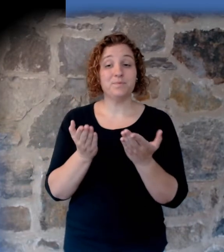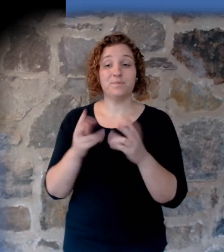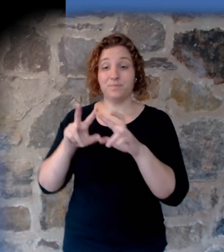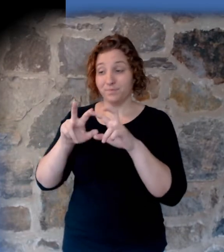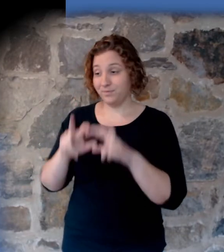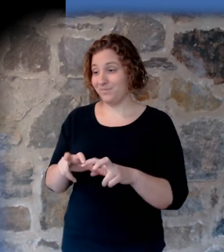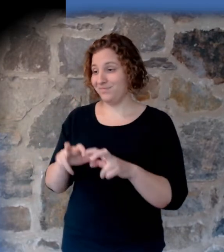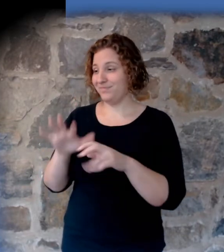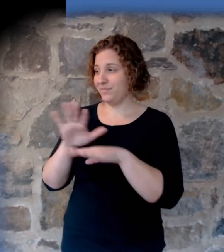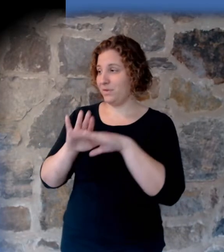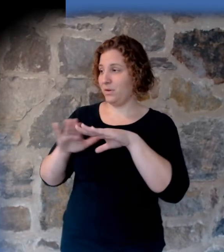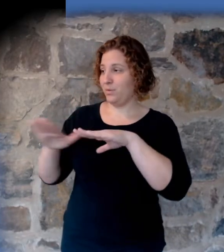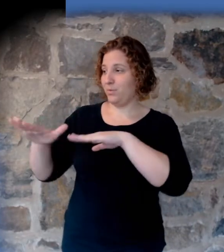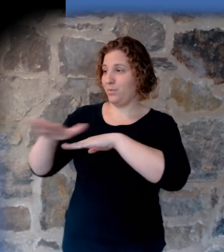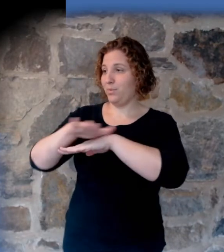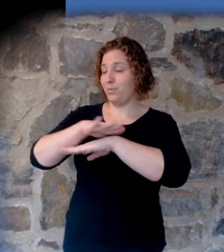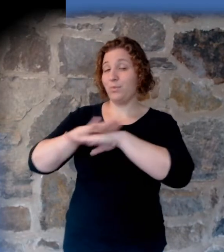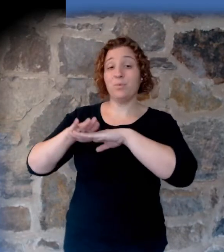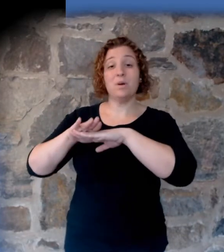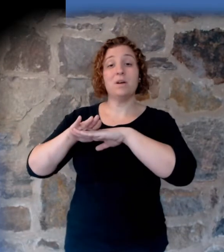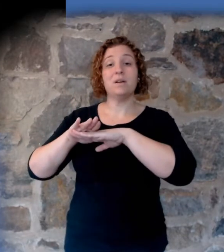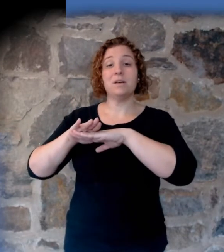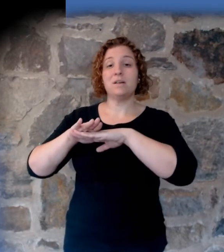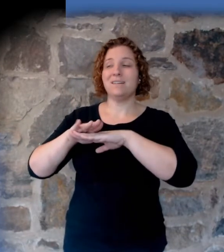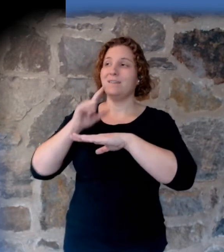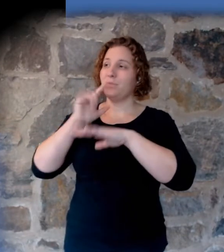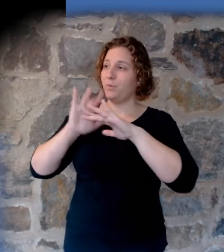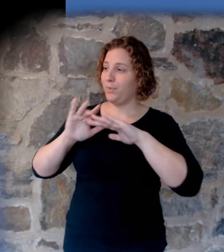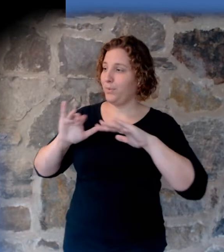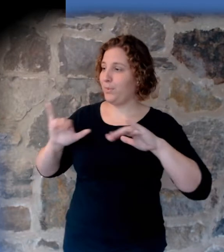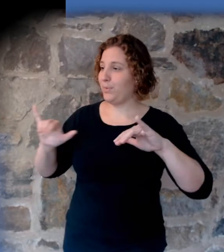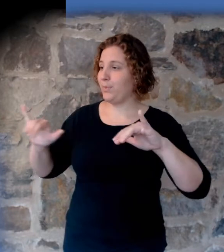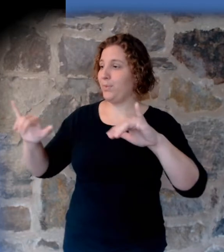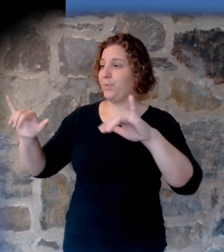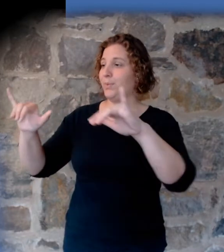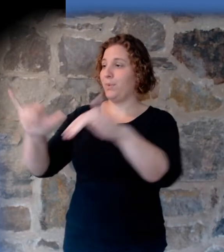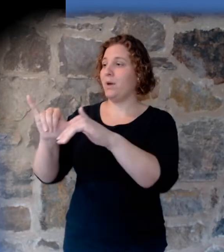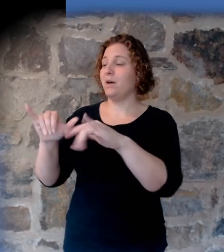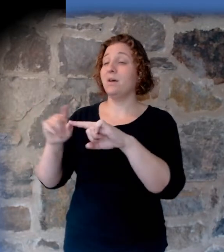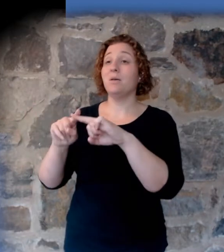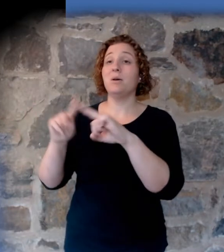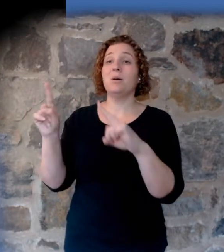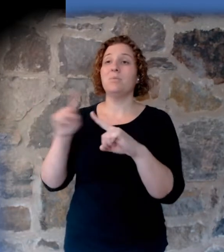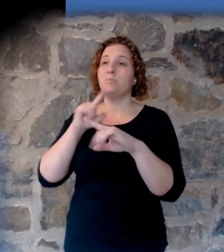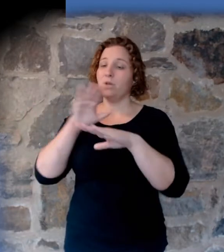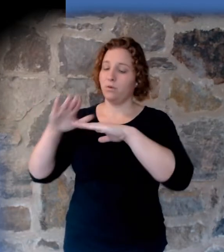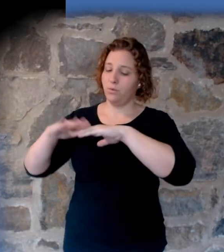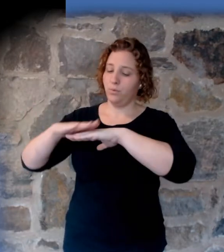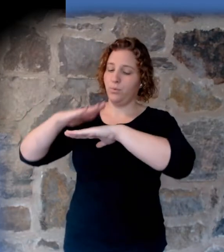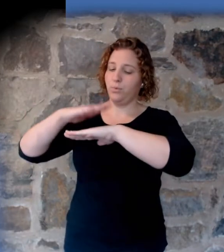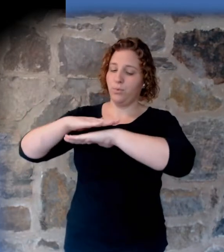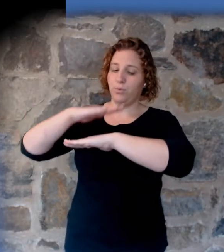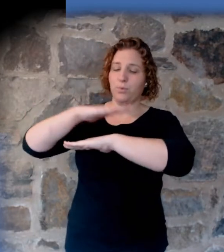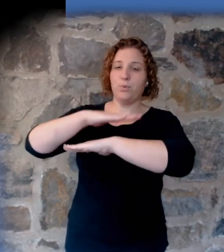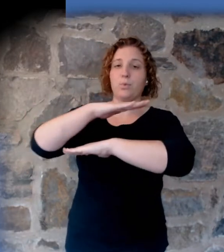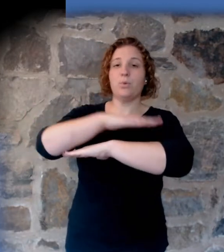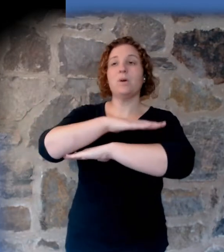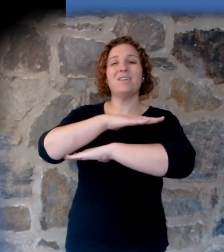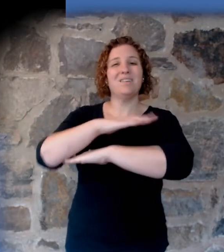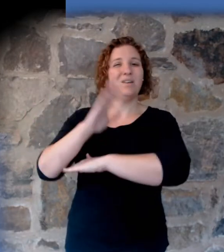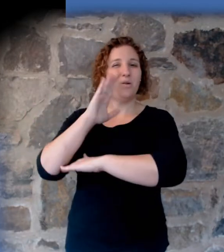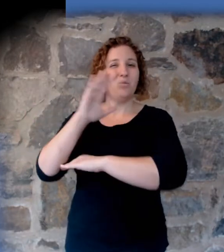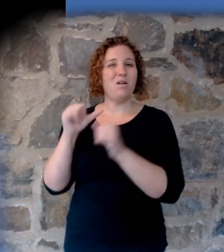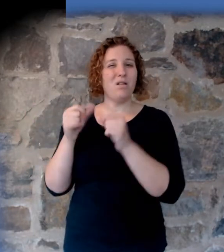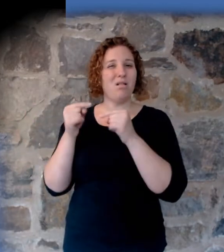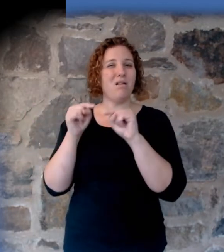It's not exactly a plane, but it's a gently rolling surface. And would that be the product of